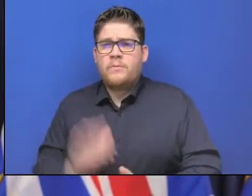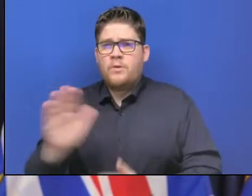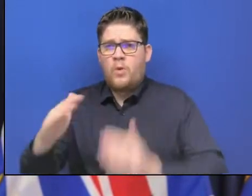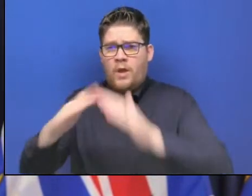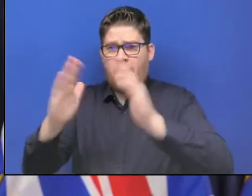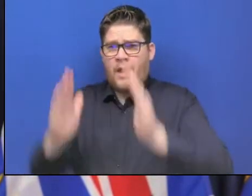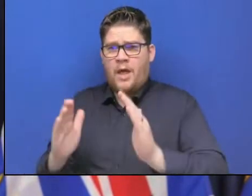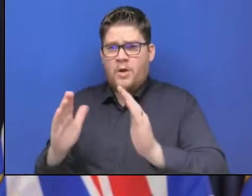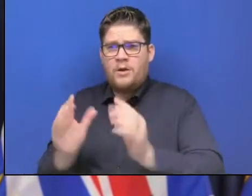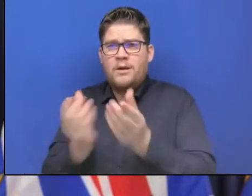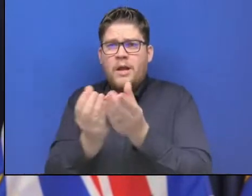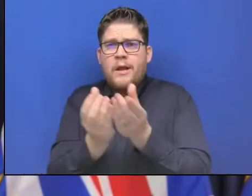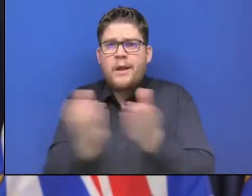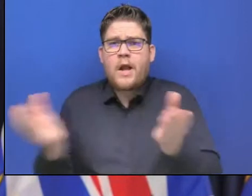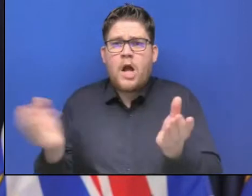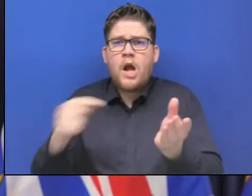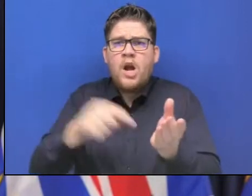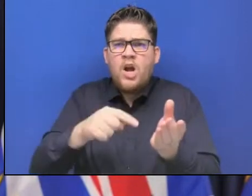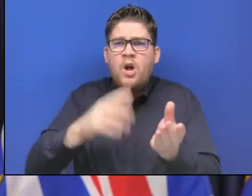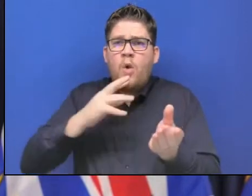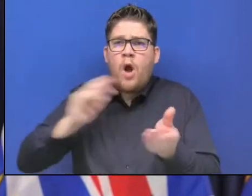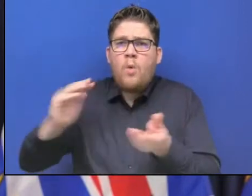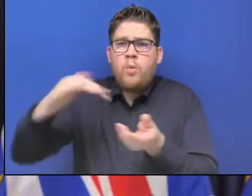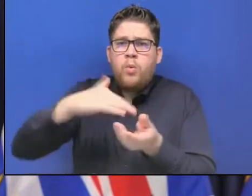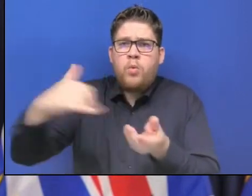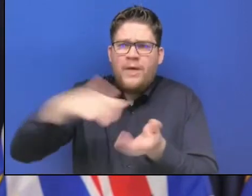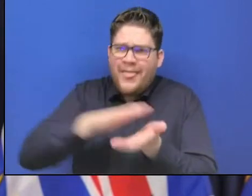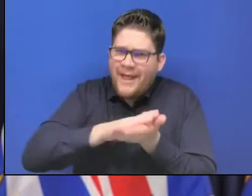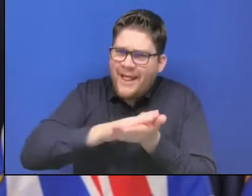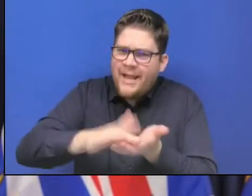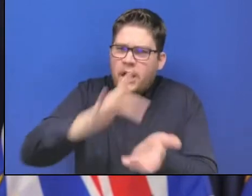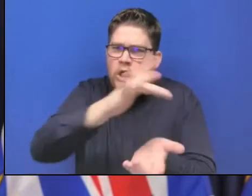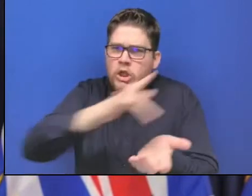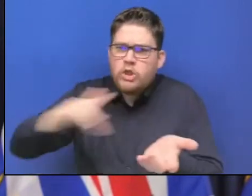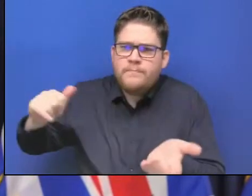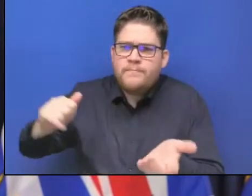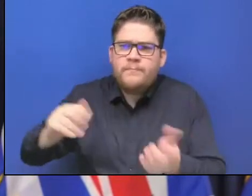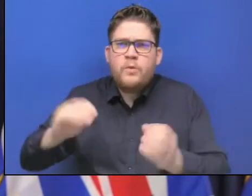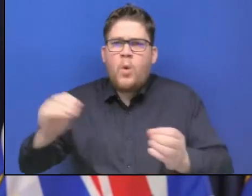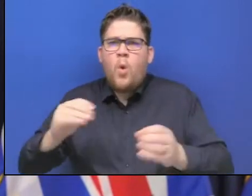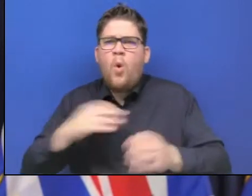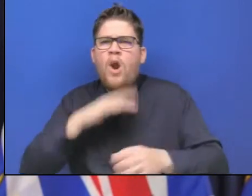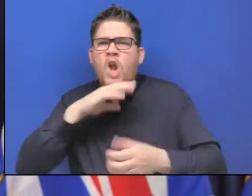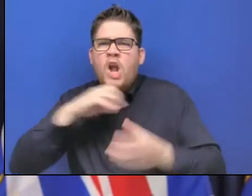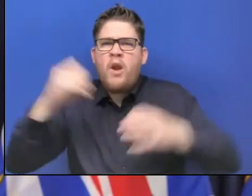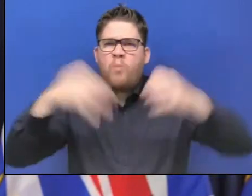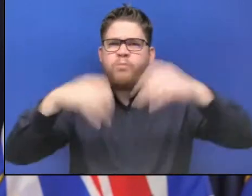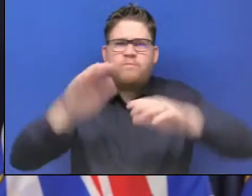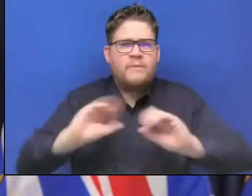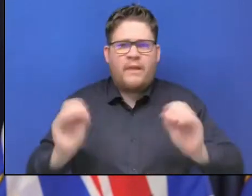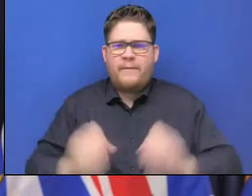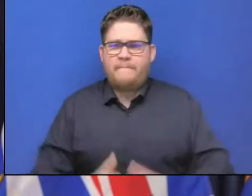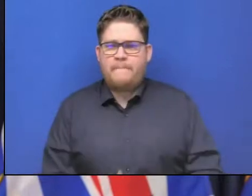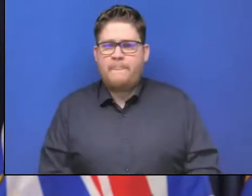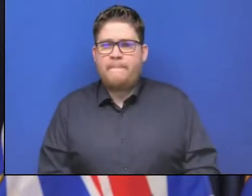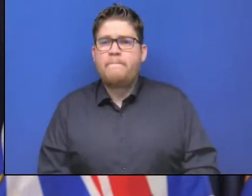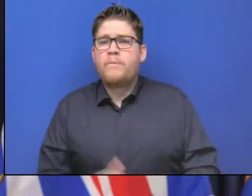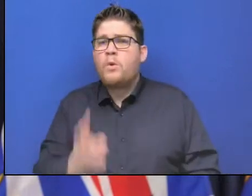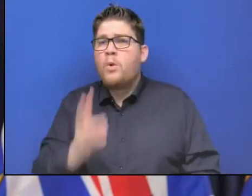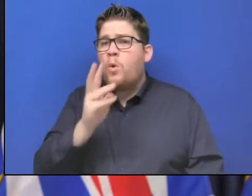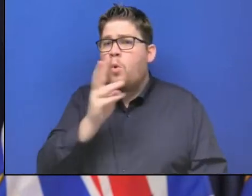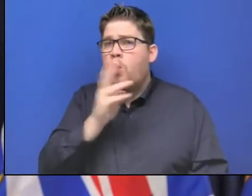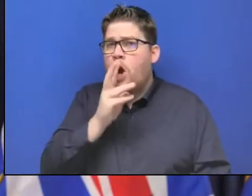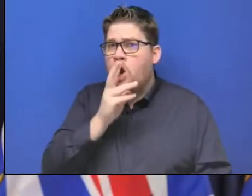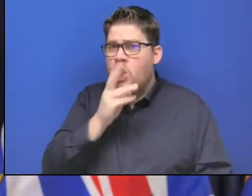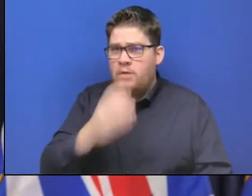Make sure your emergency supplies include drinking water stored in an accessible place. And if you don't need to travel during stormy weather, please